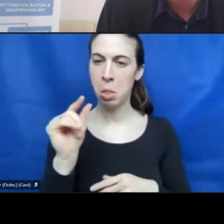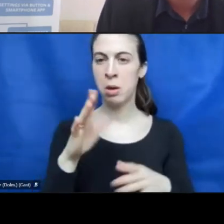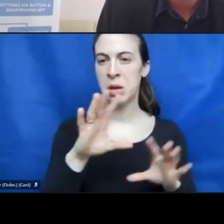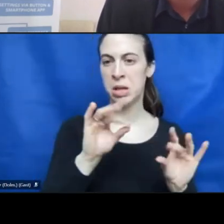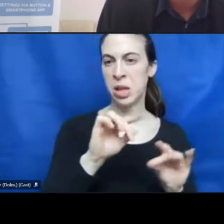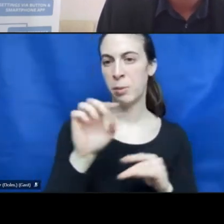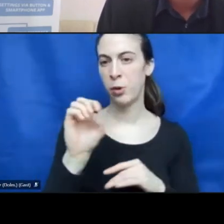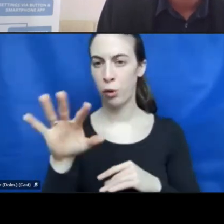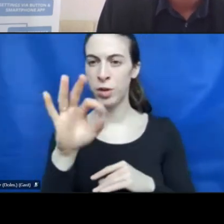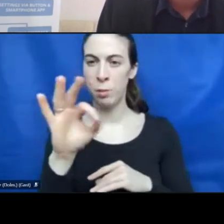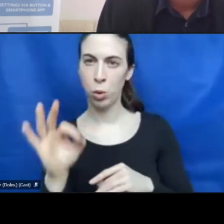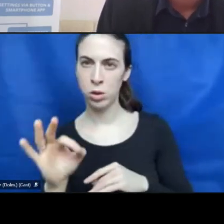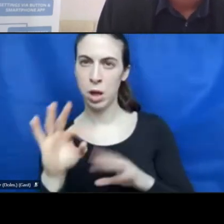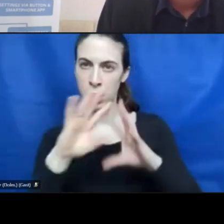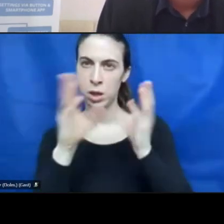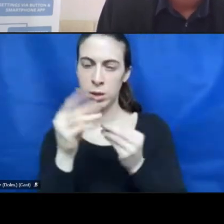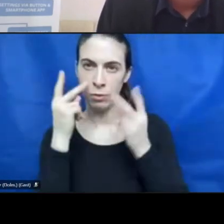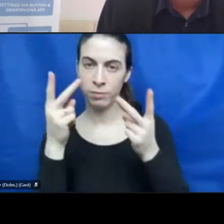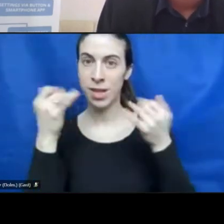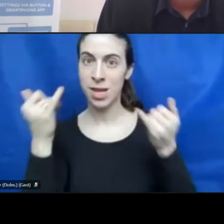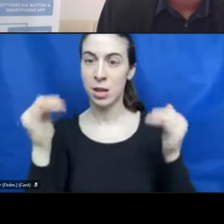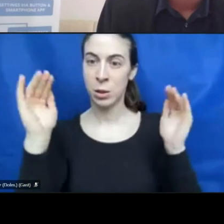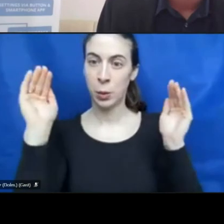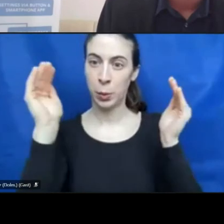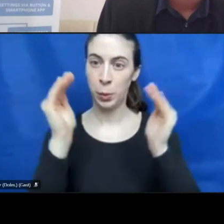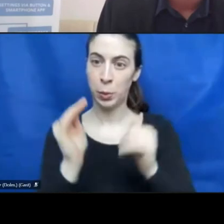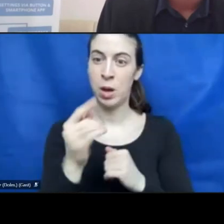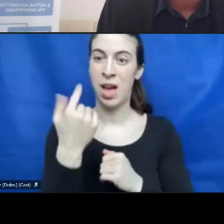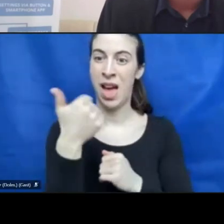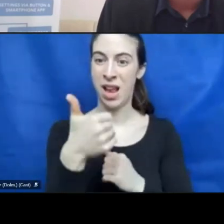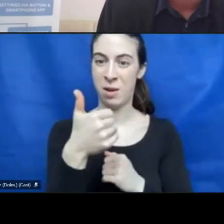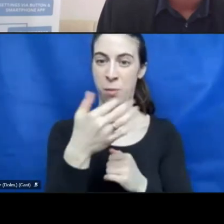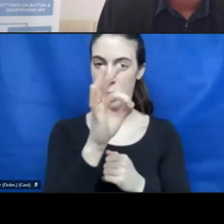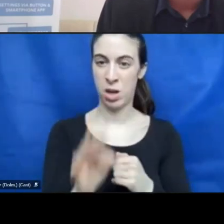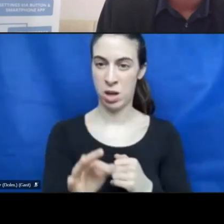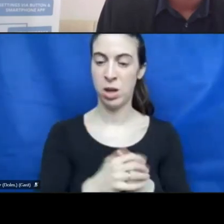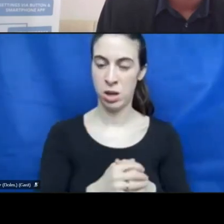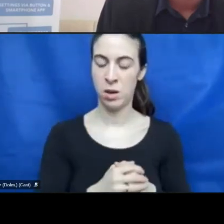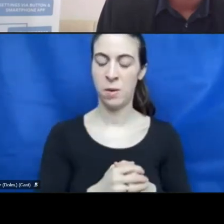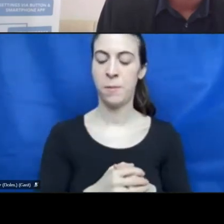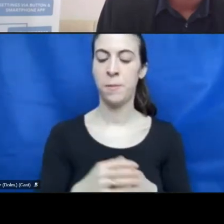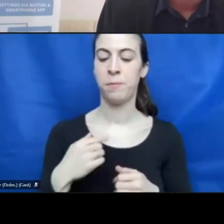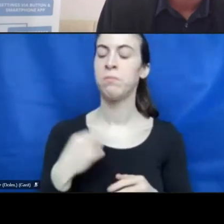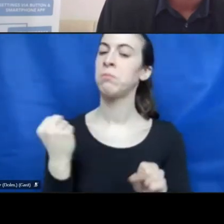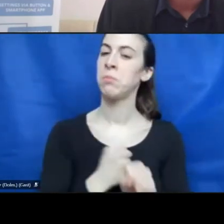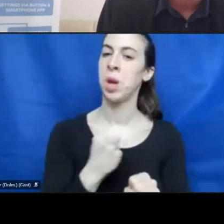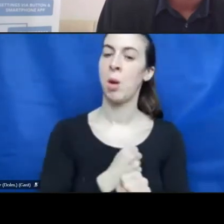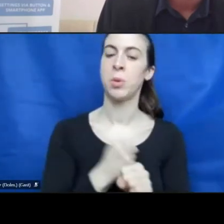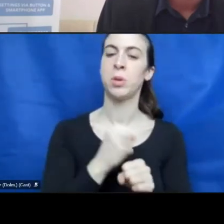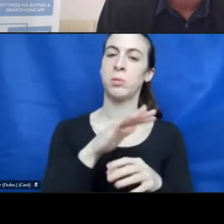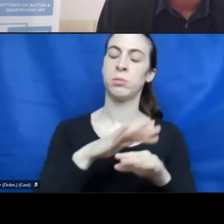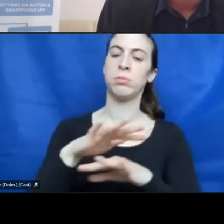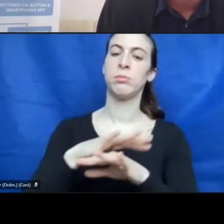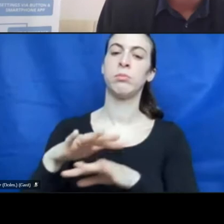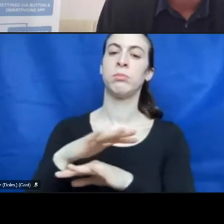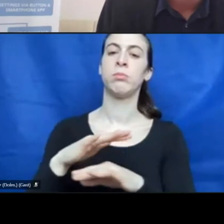15% of vision and now I have 1% of vision. I work in the field of